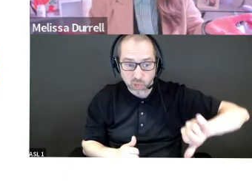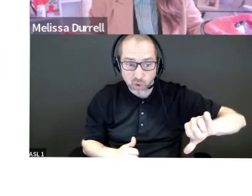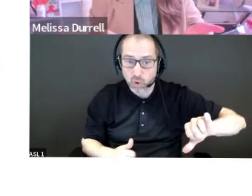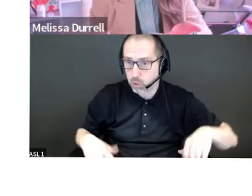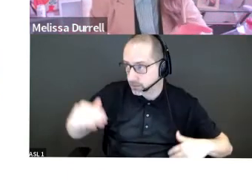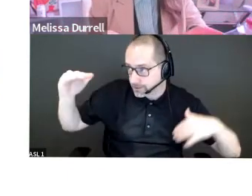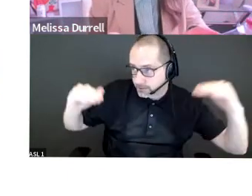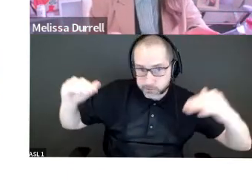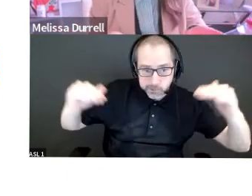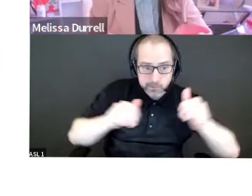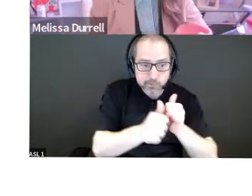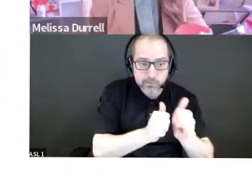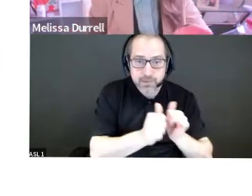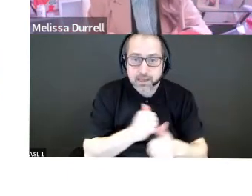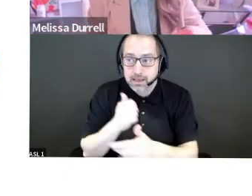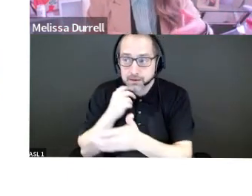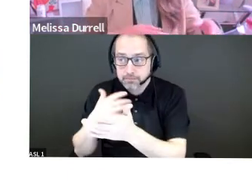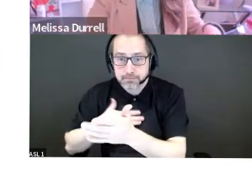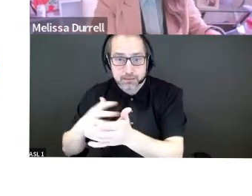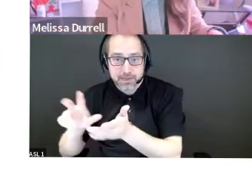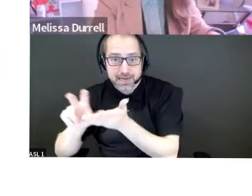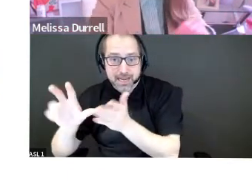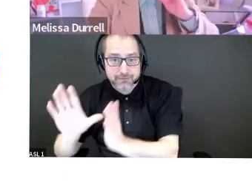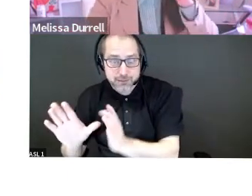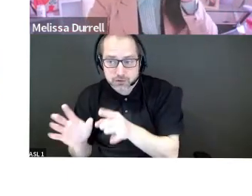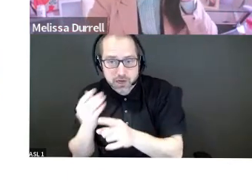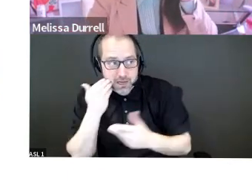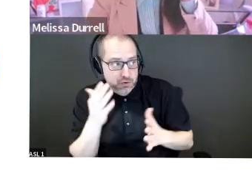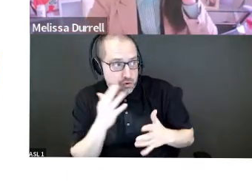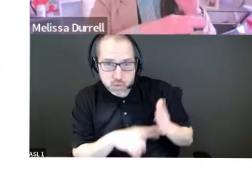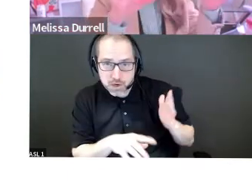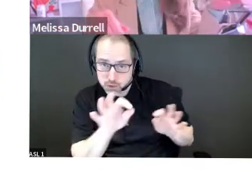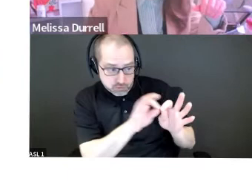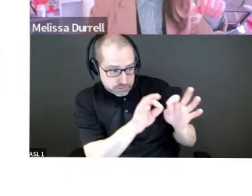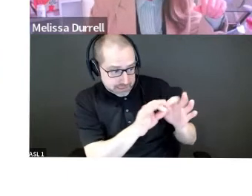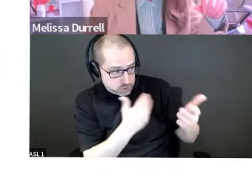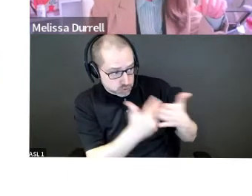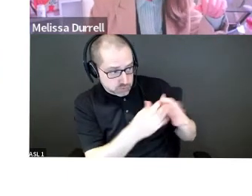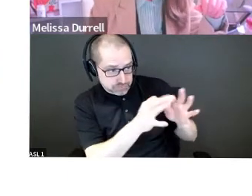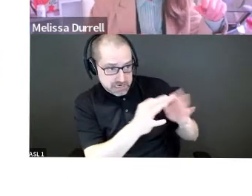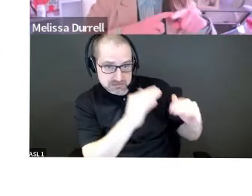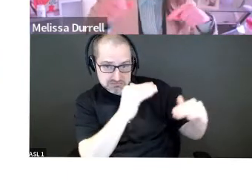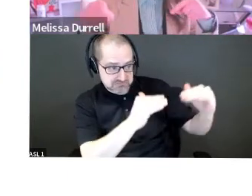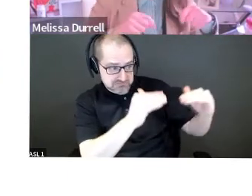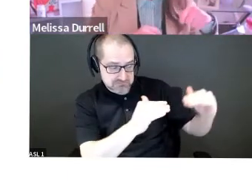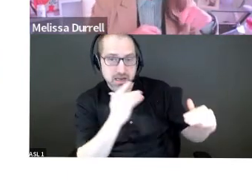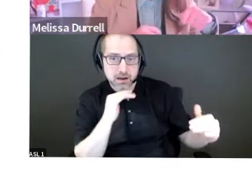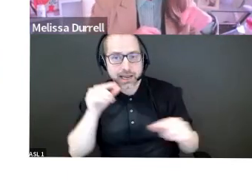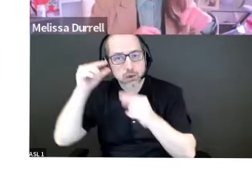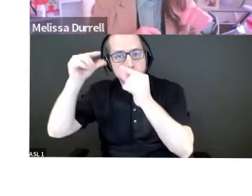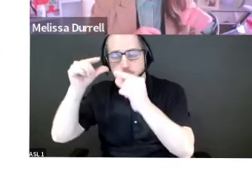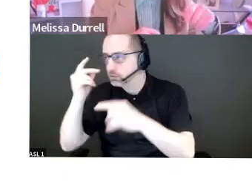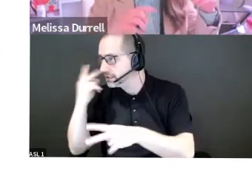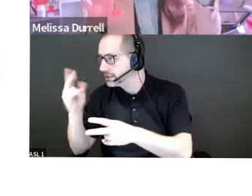know whether the price you have is good. So I might even do a quick little Google search to see what the competitors are pricing at, to see if you're